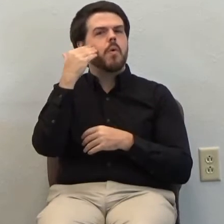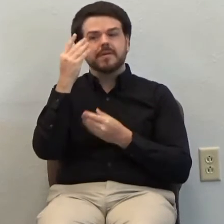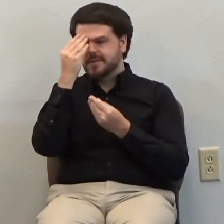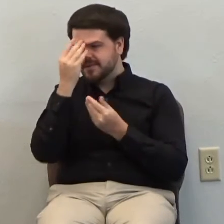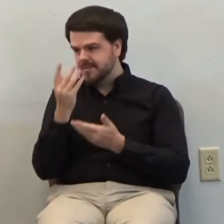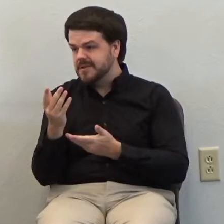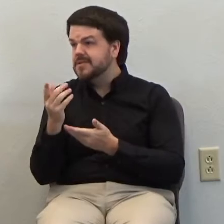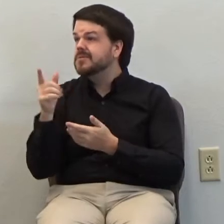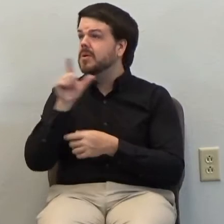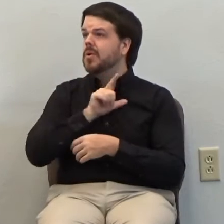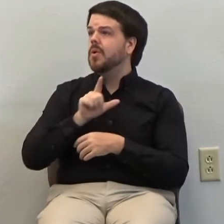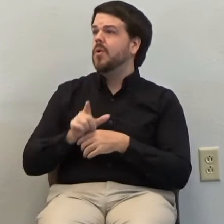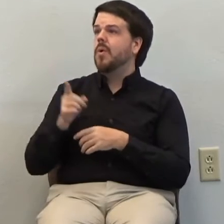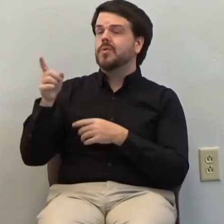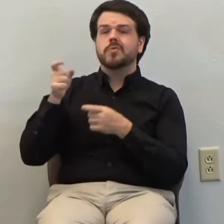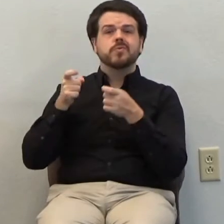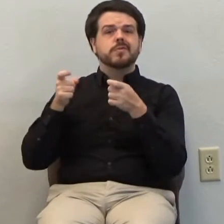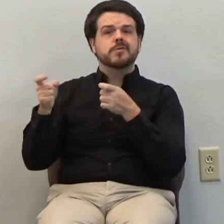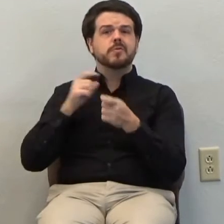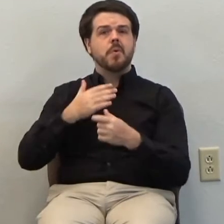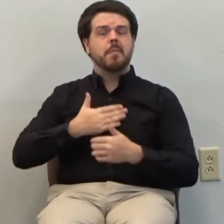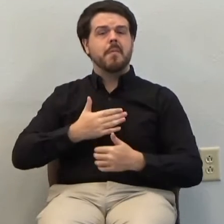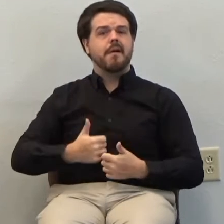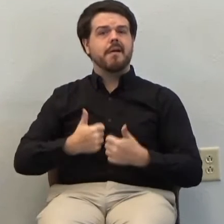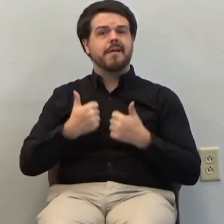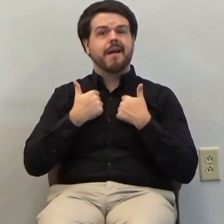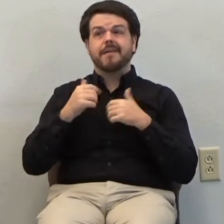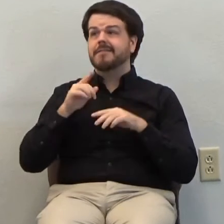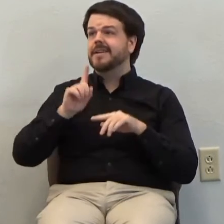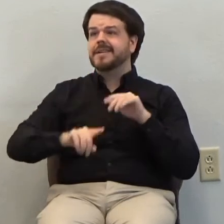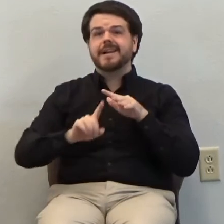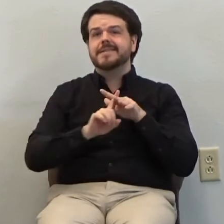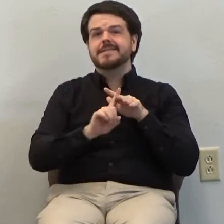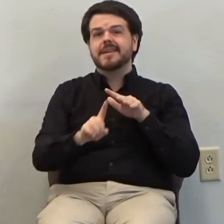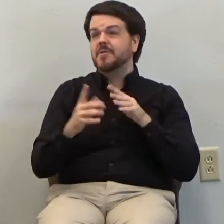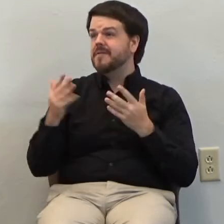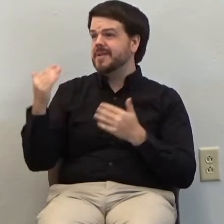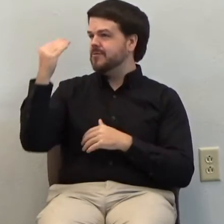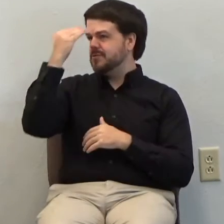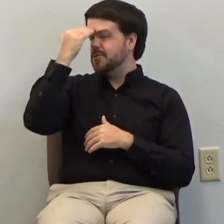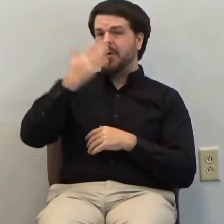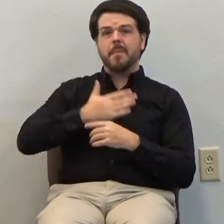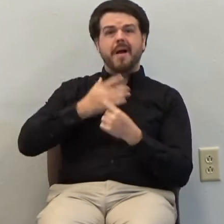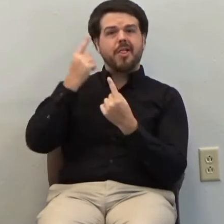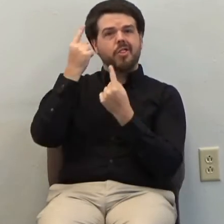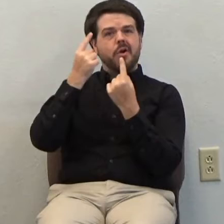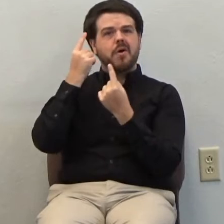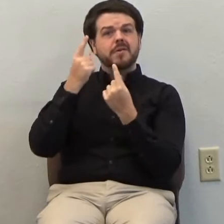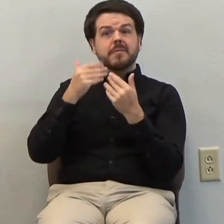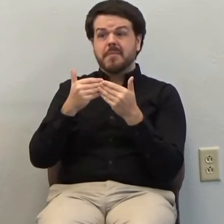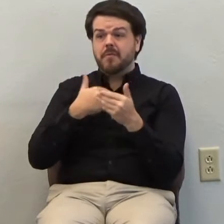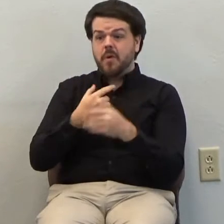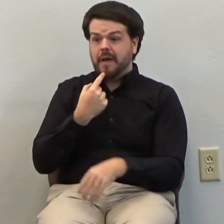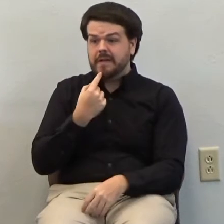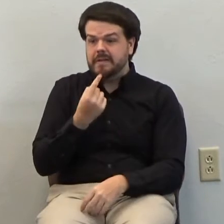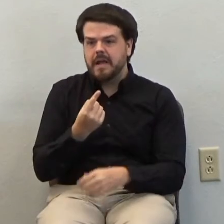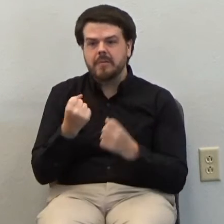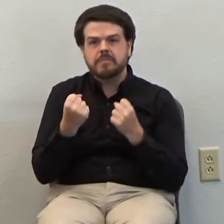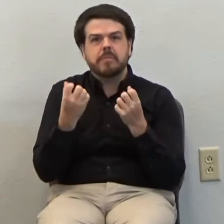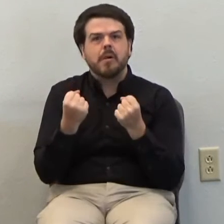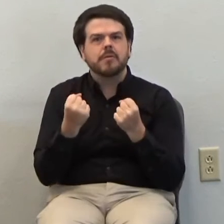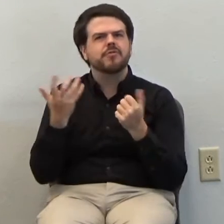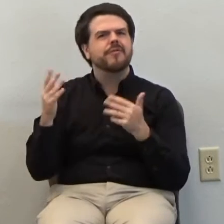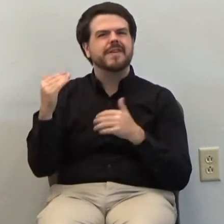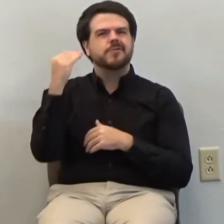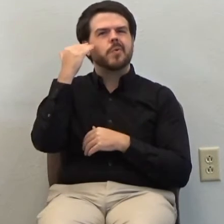rule my whole life. I cannot escape you. You know my thoughts from afar. Before there is a word on my tongue, oh Lord, you know